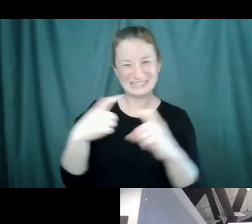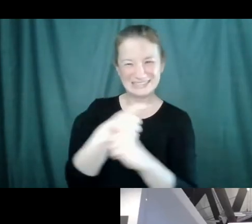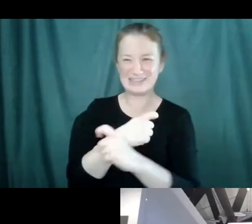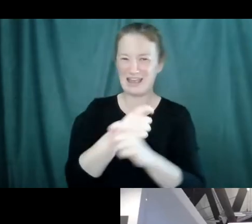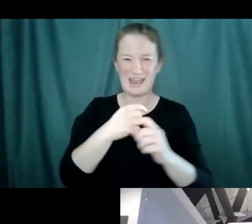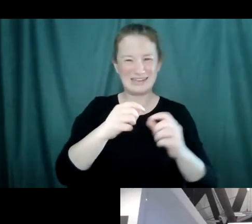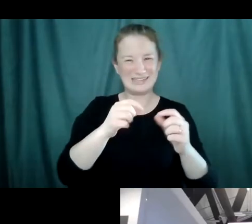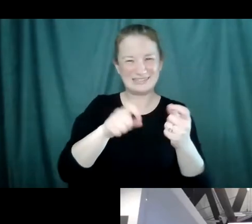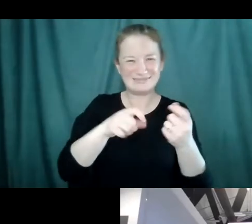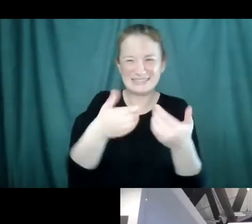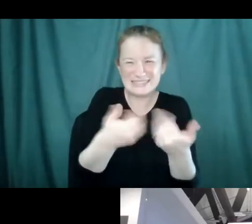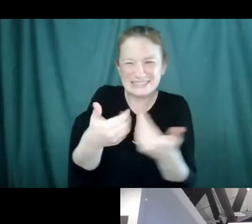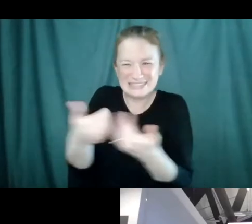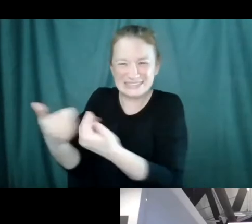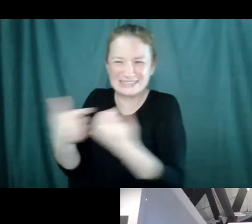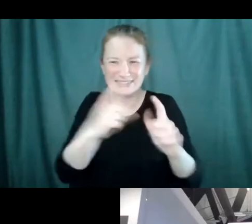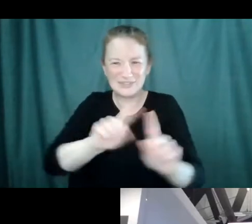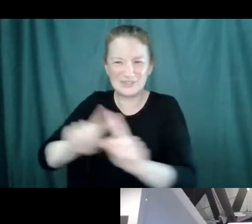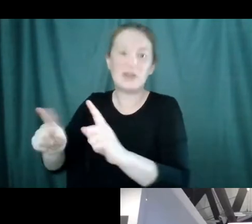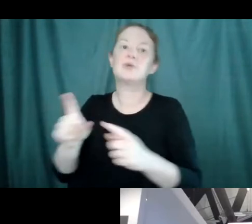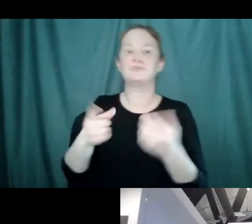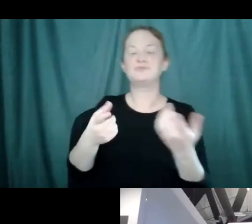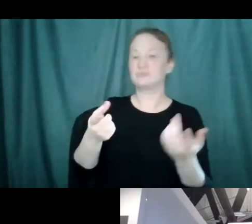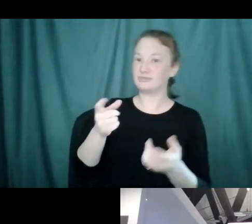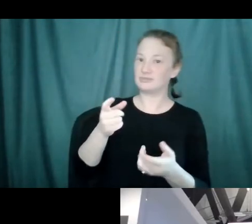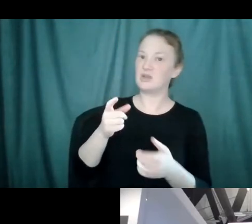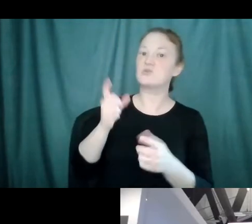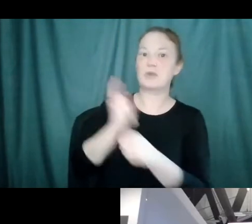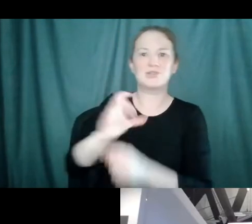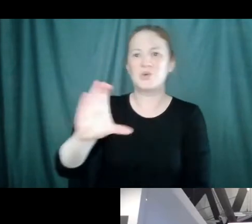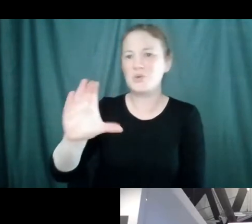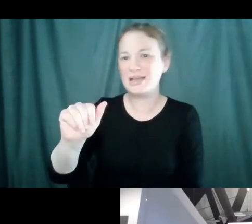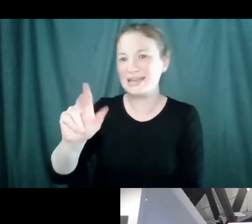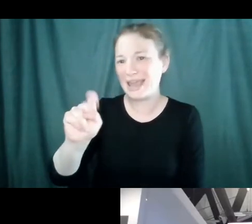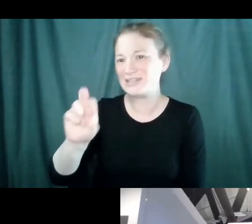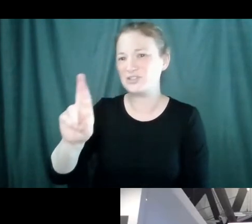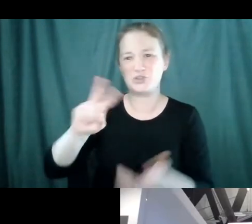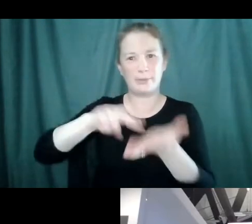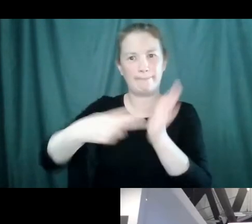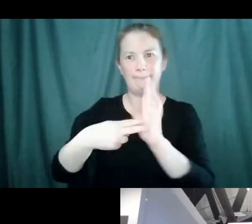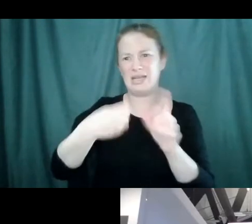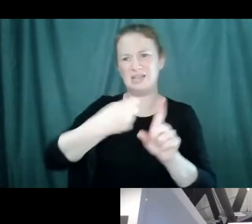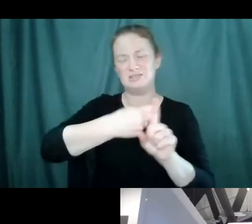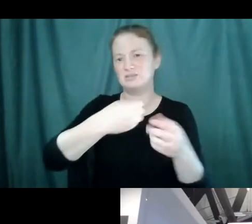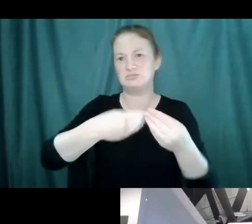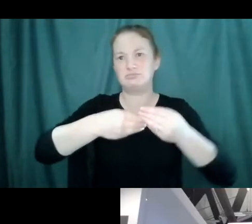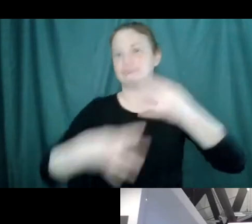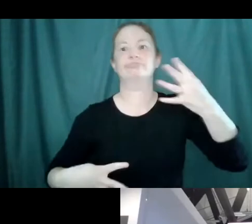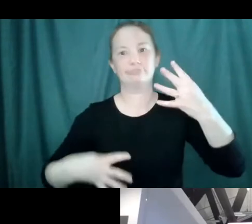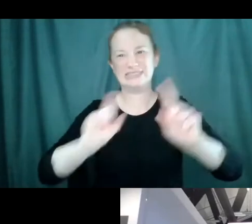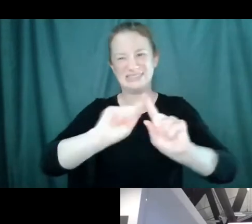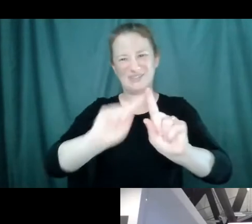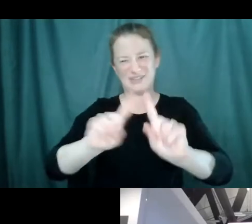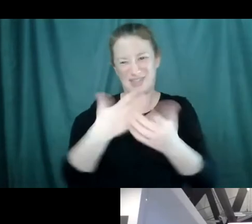Yeah, effectively, cancer is not one thing. Cancer is a bazillion different things that all each individual that gets cancer is kind of unique.